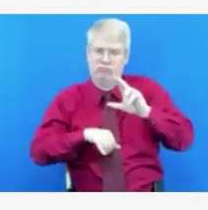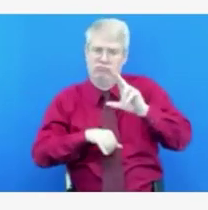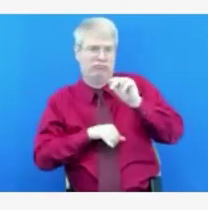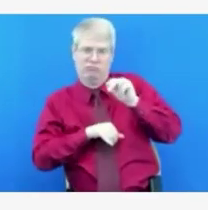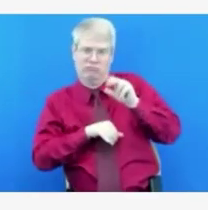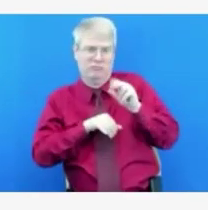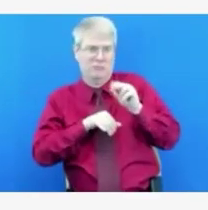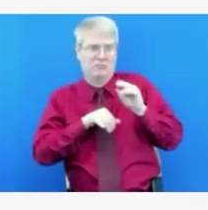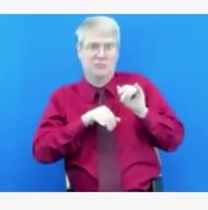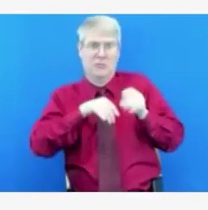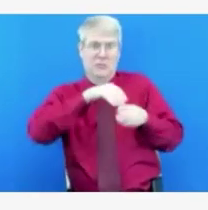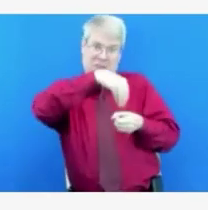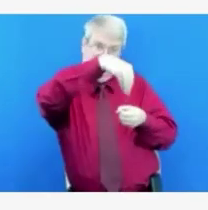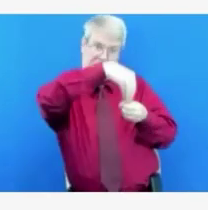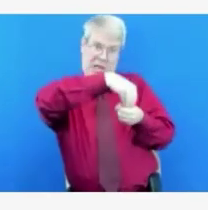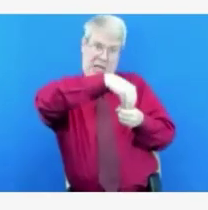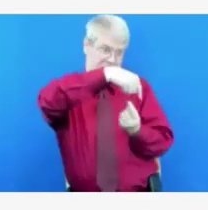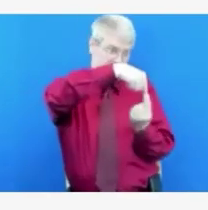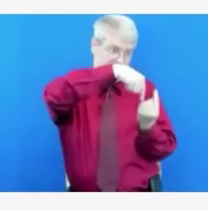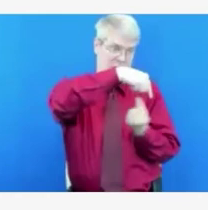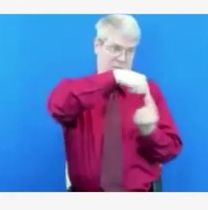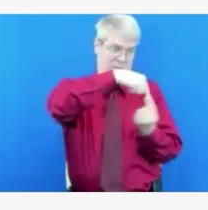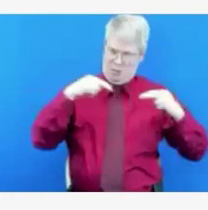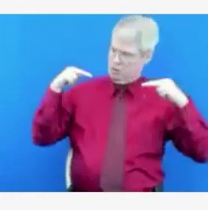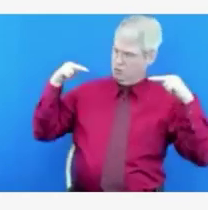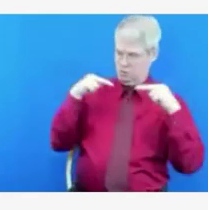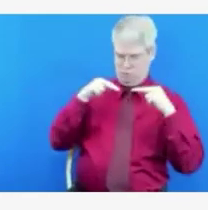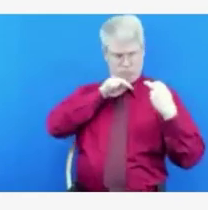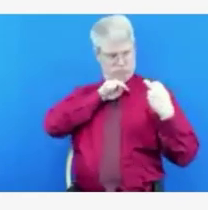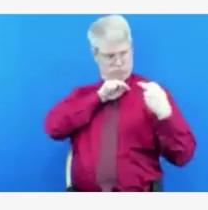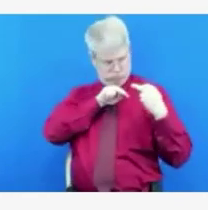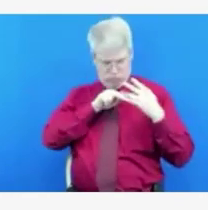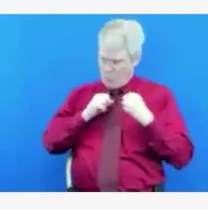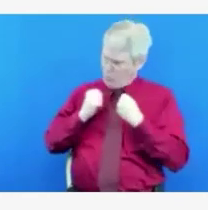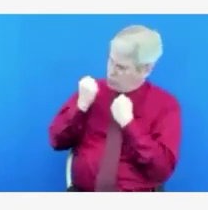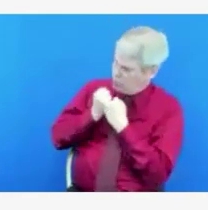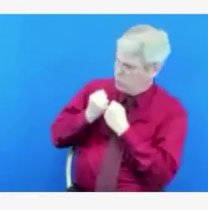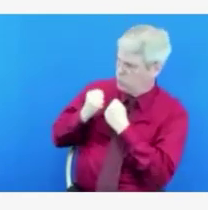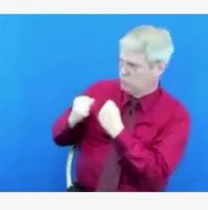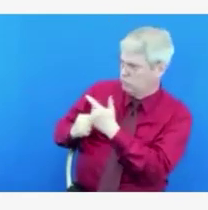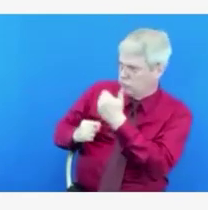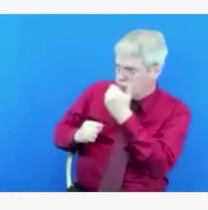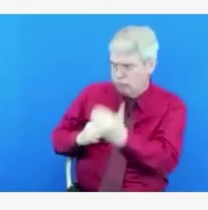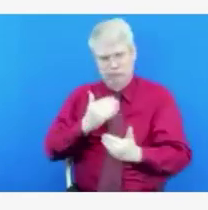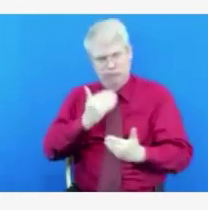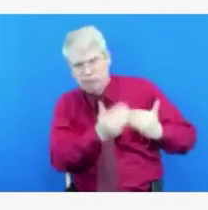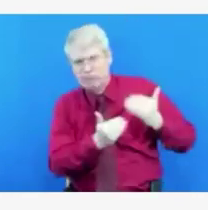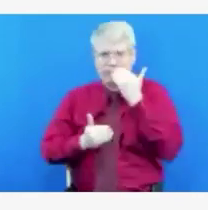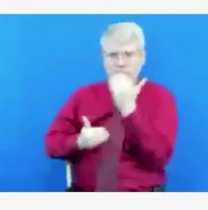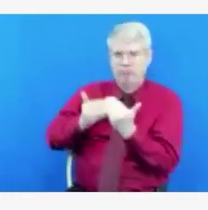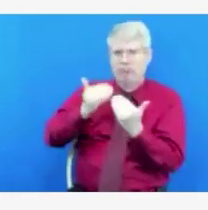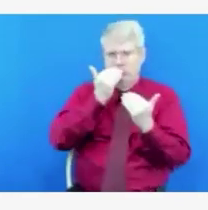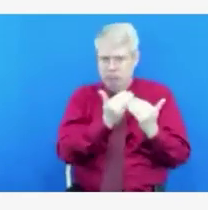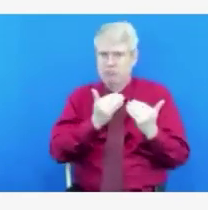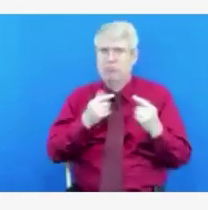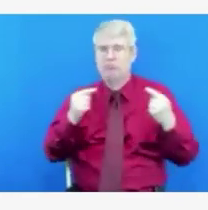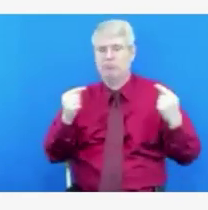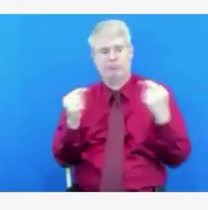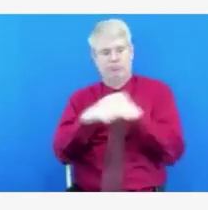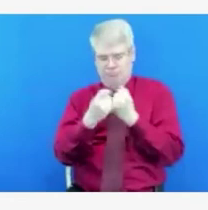tremendous pride in doing that, and people should feel that way, and we encourage that. And indeed, within St. Al's health system,